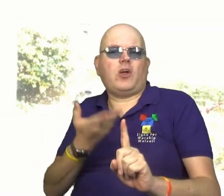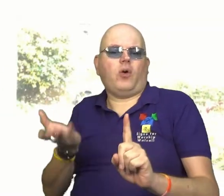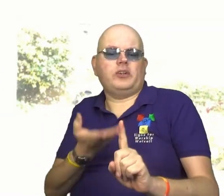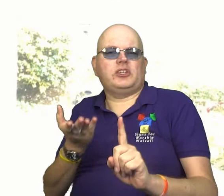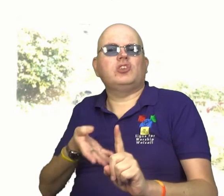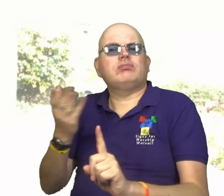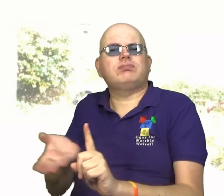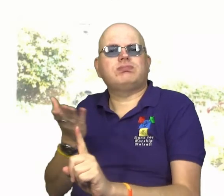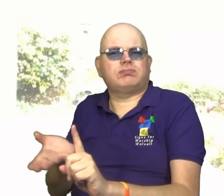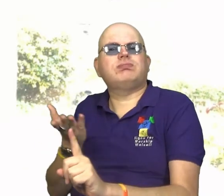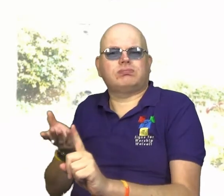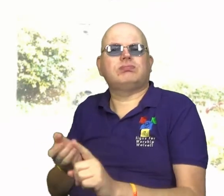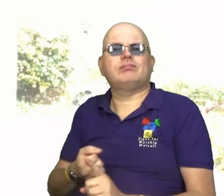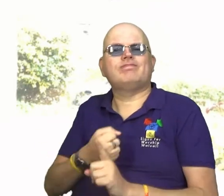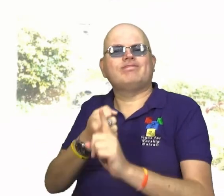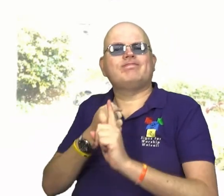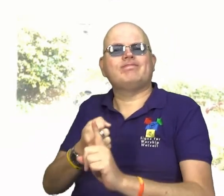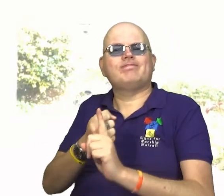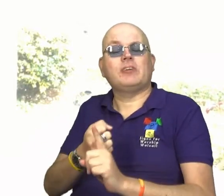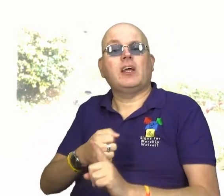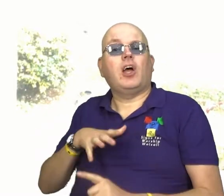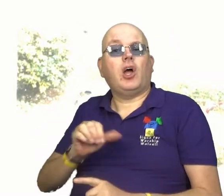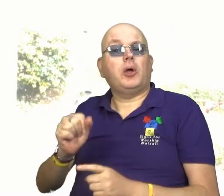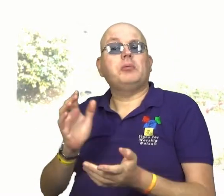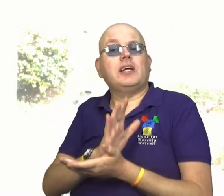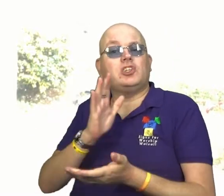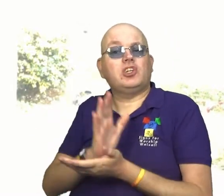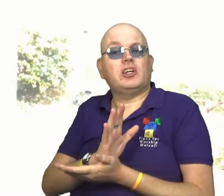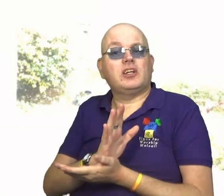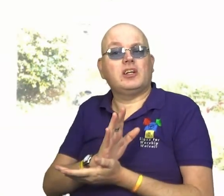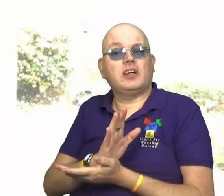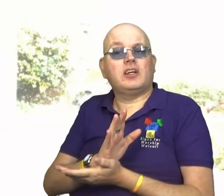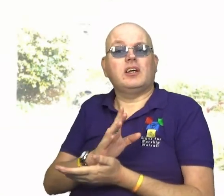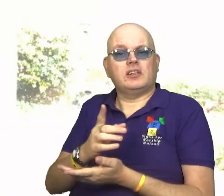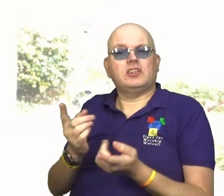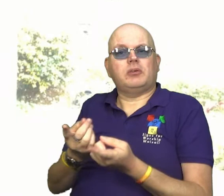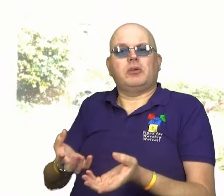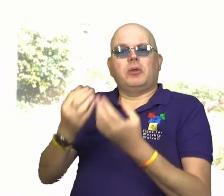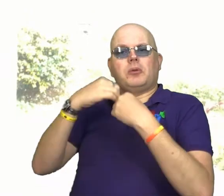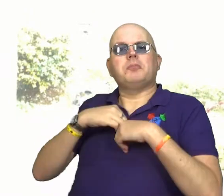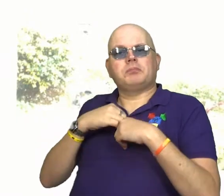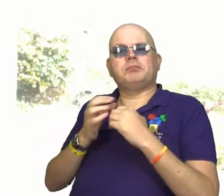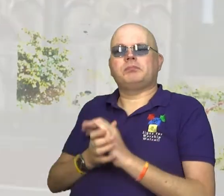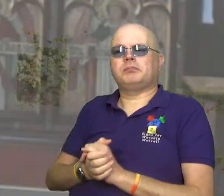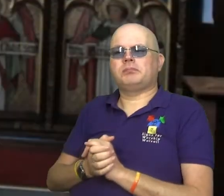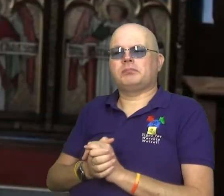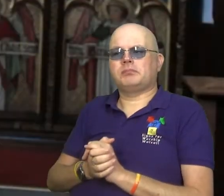build one another up, to encourage one another. So, I hope you enjoy this video. I hope you take something from it.